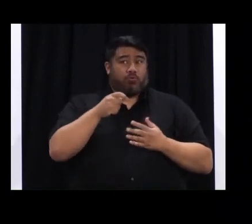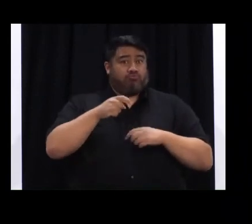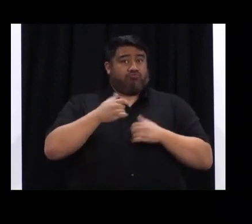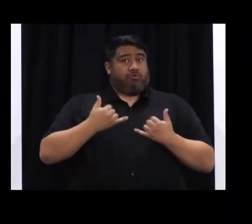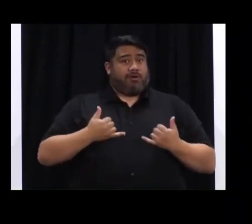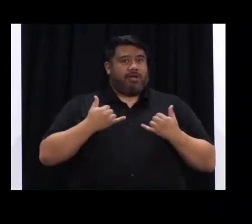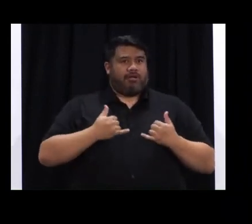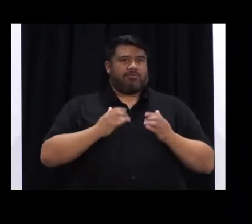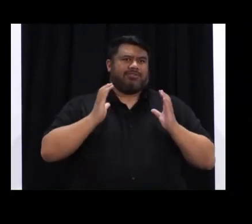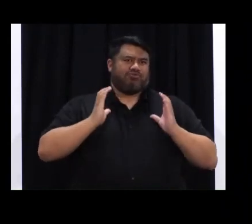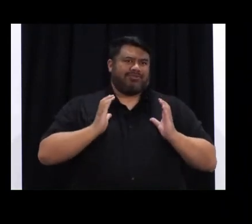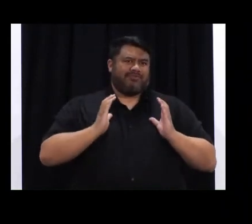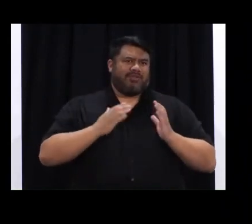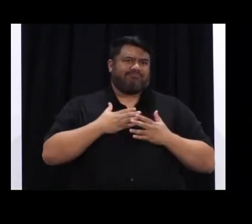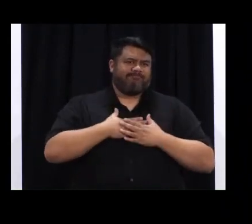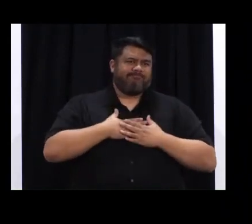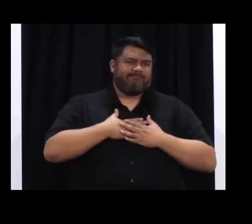for them.